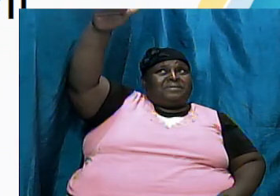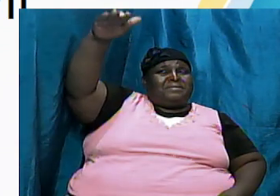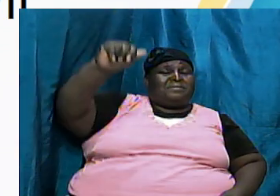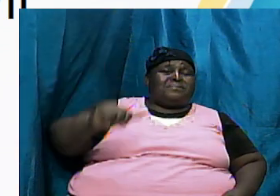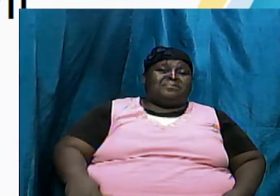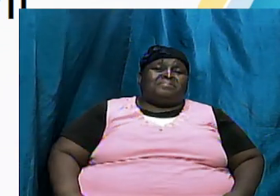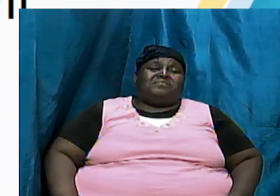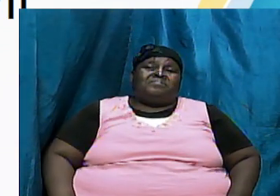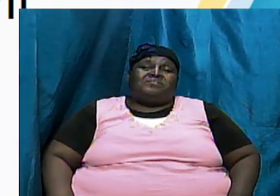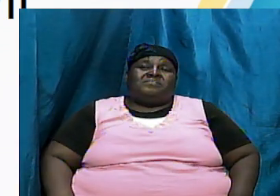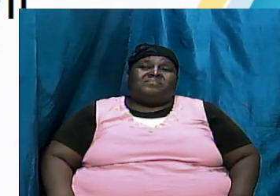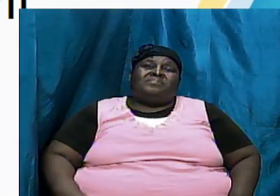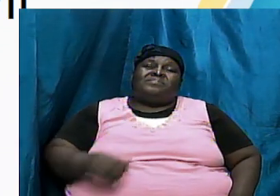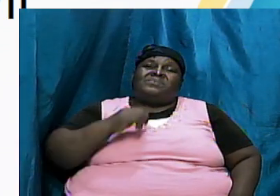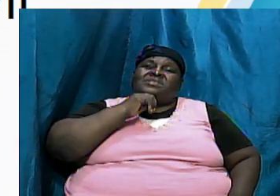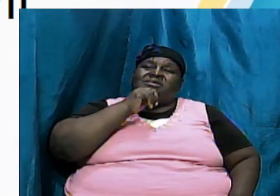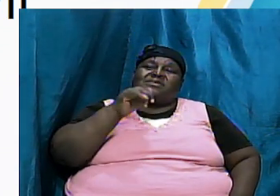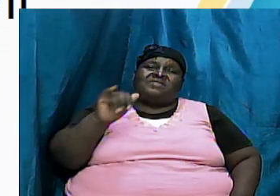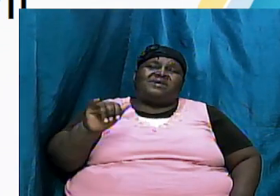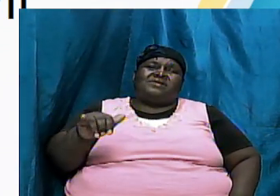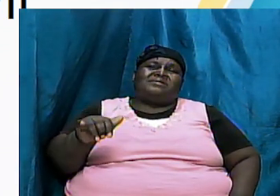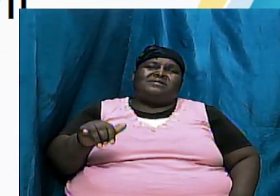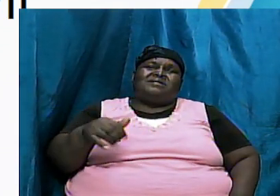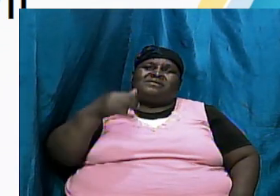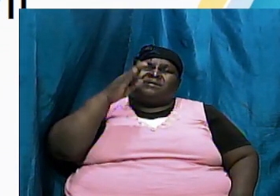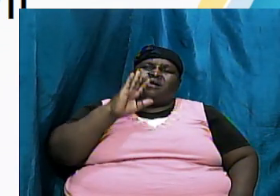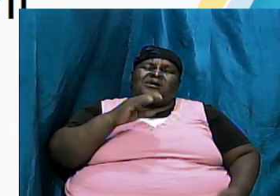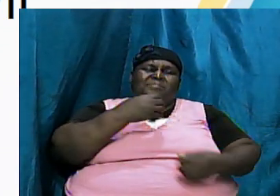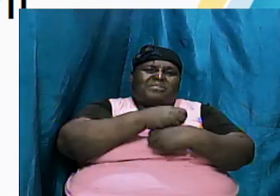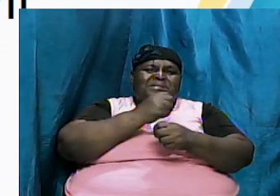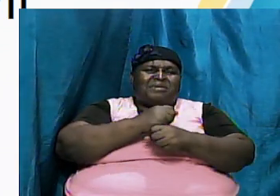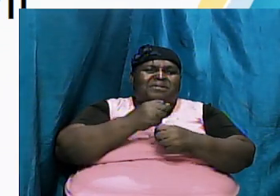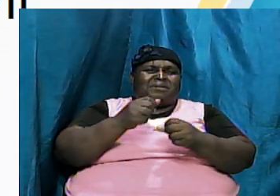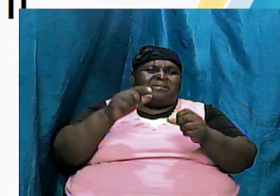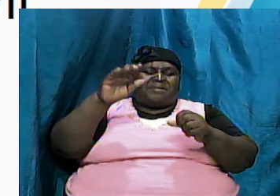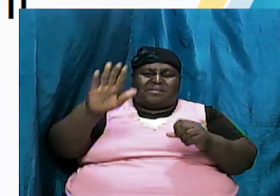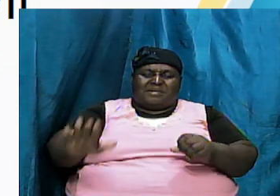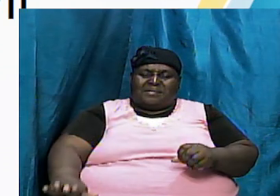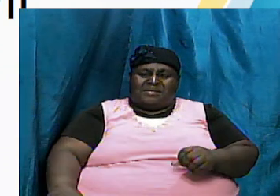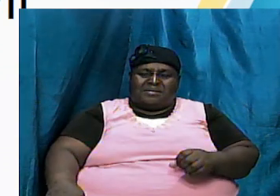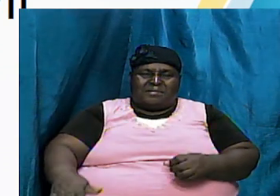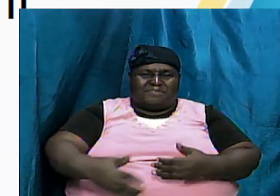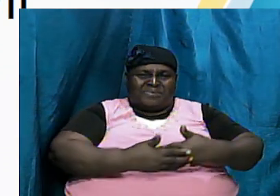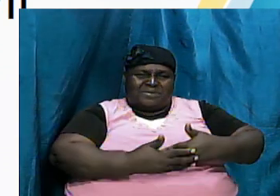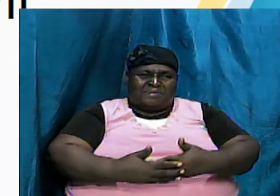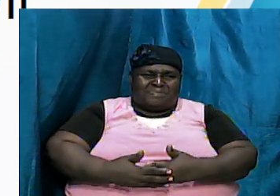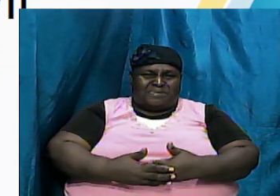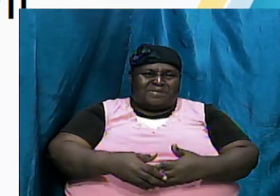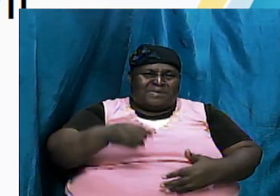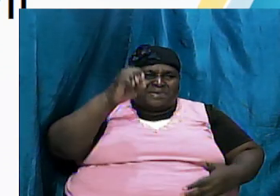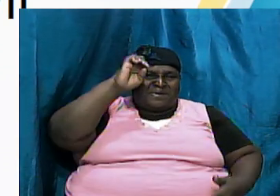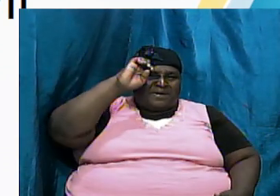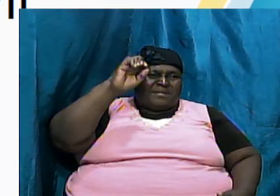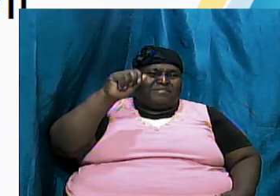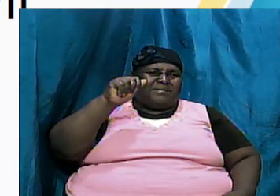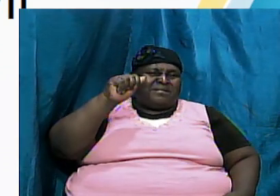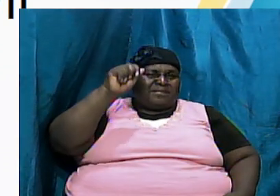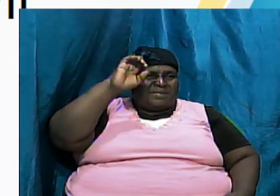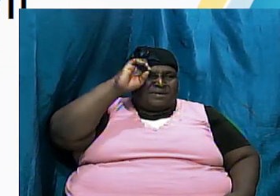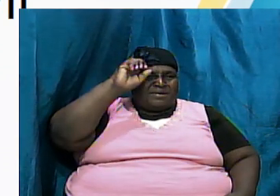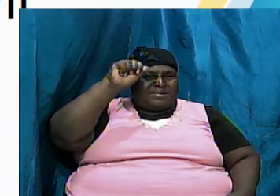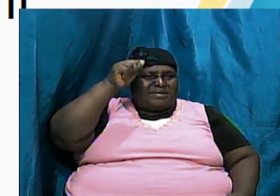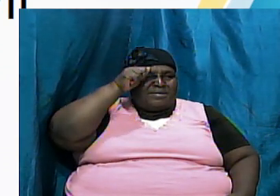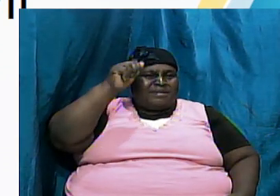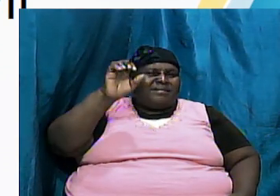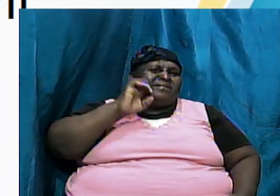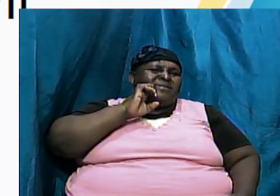right so it's not that God did make a little baby Eve and they grew and became adults and no they were